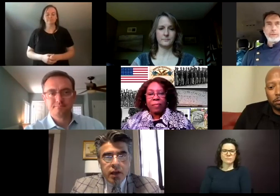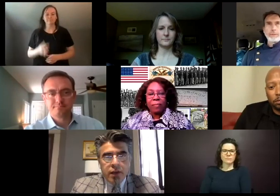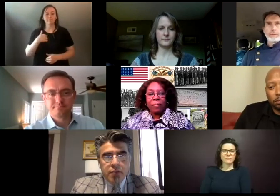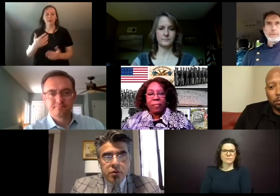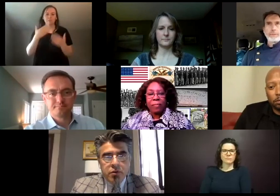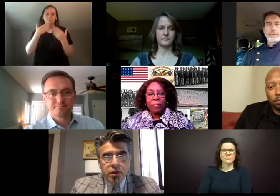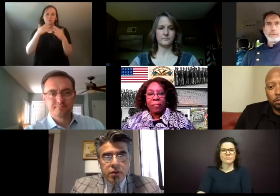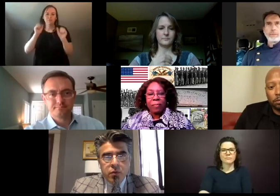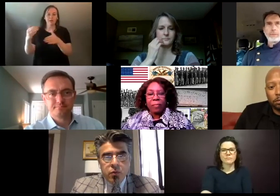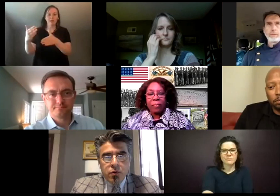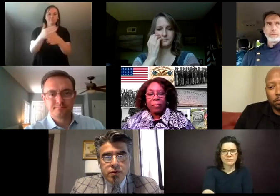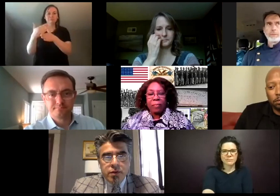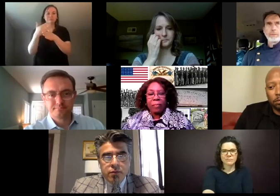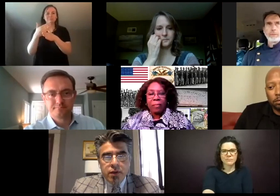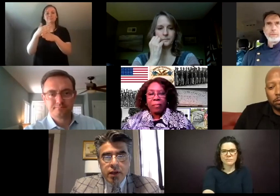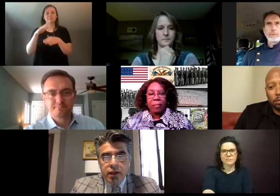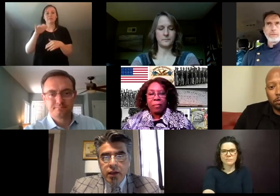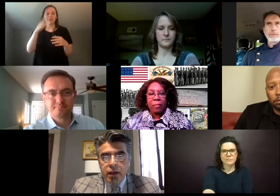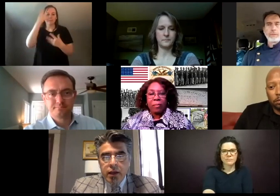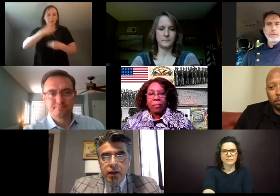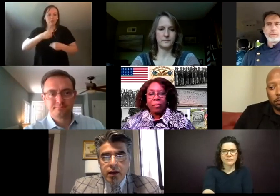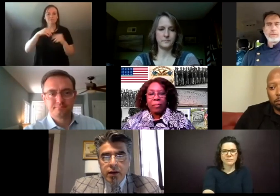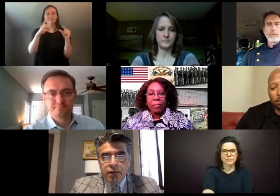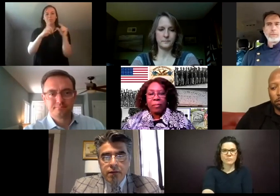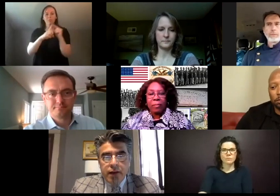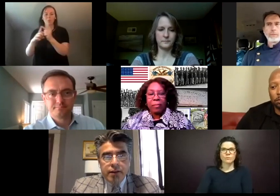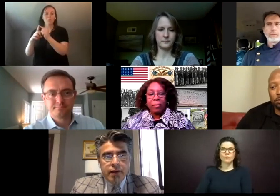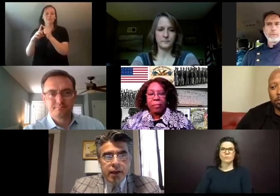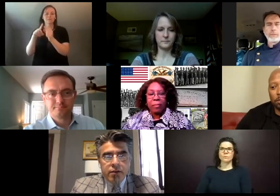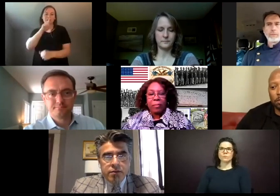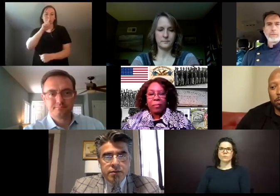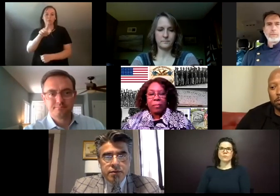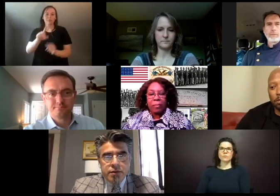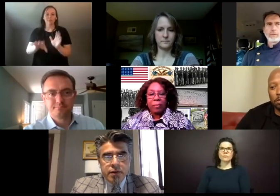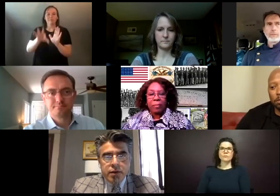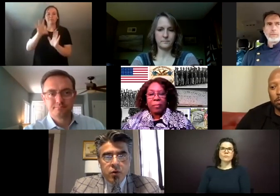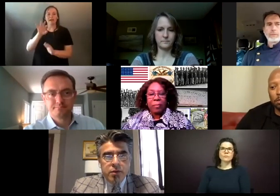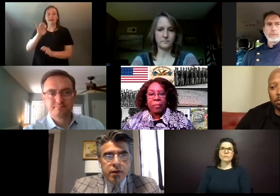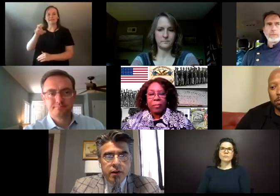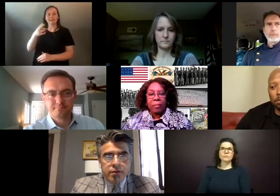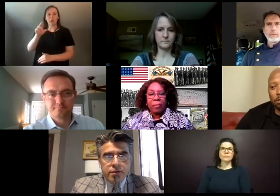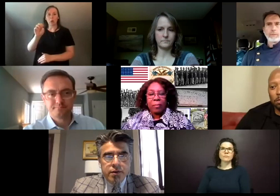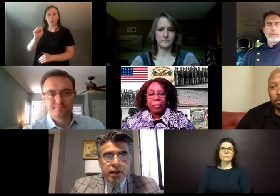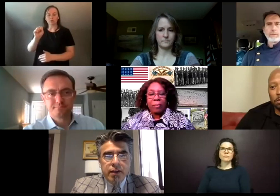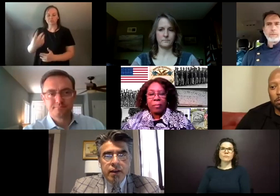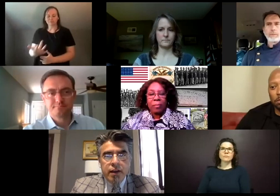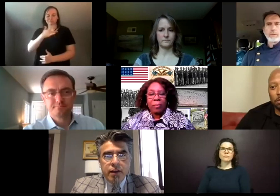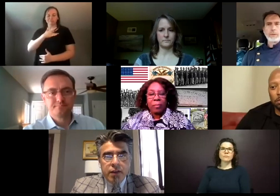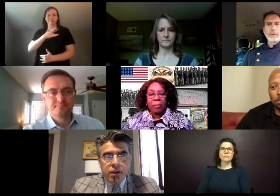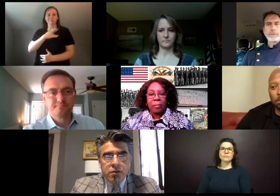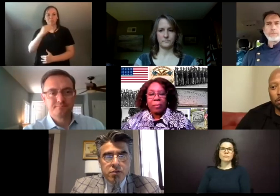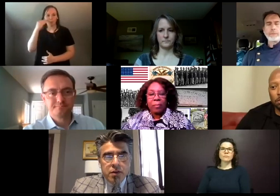that beauty and the words that really find echoes in home in our hearts. So again,